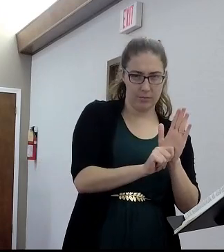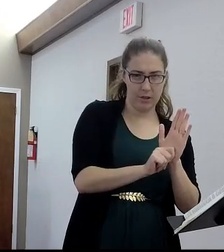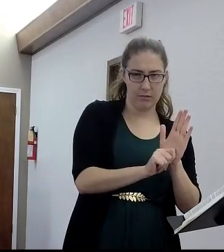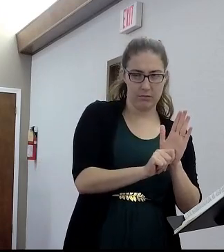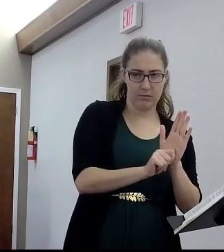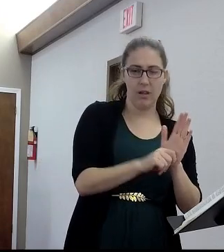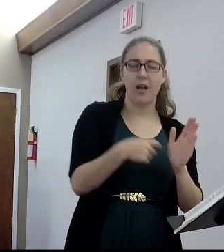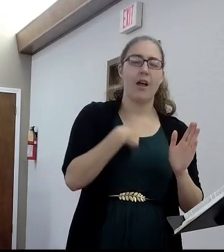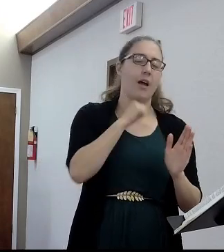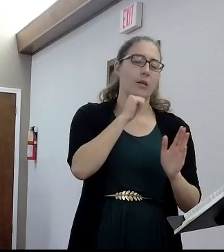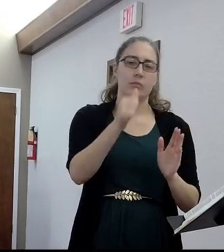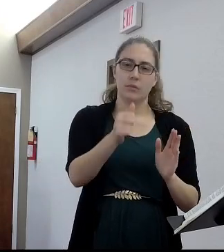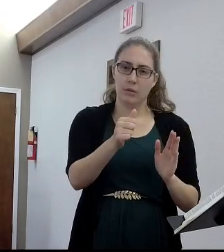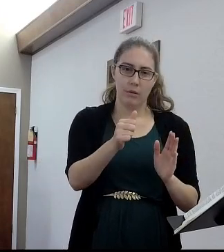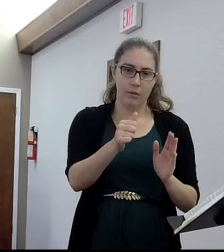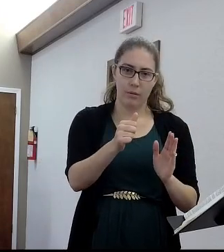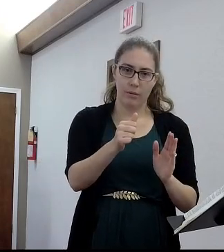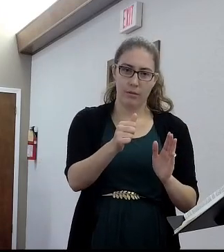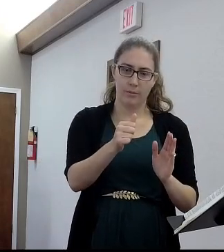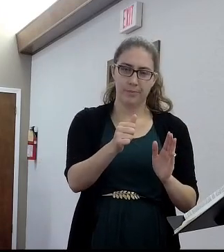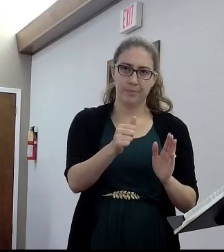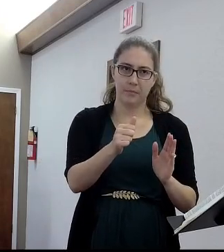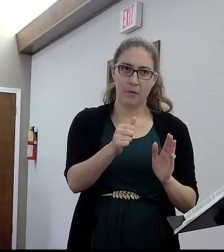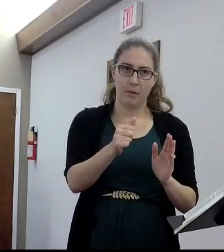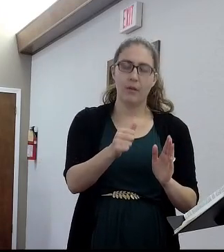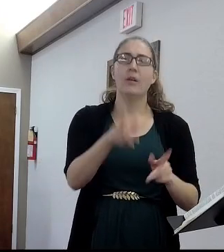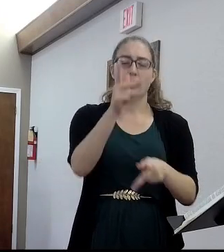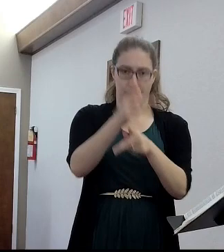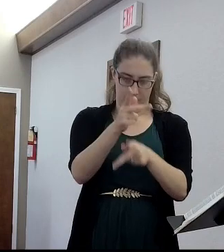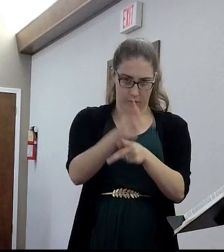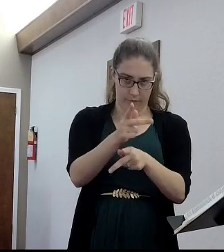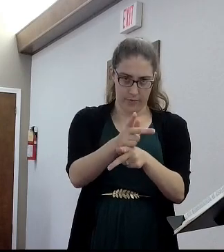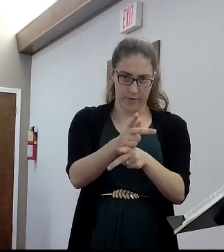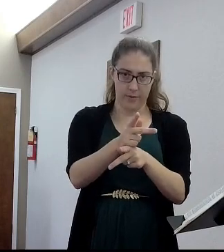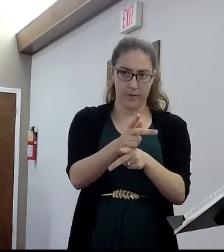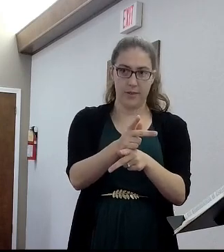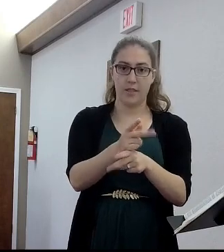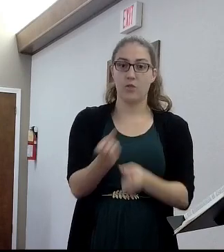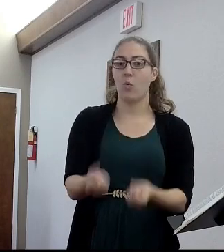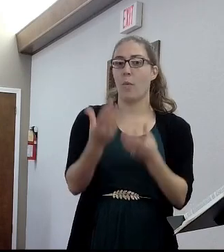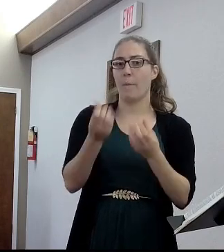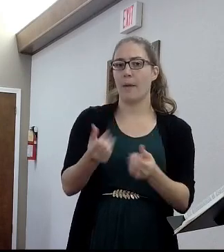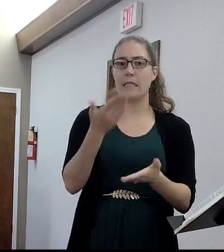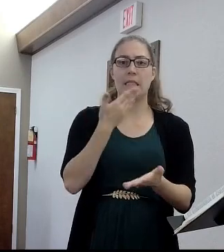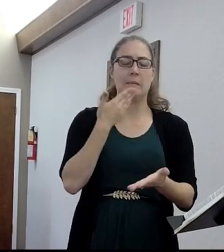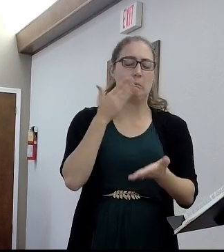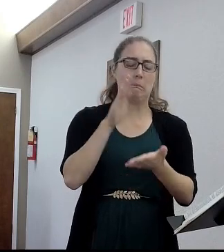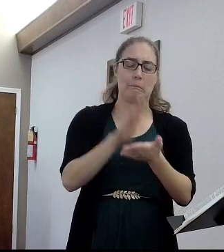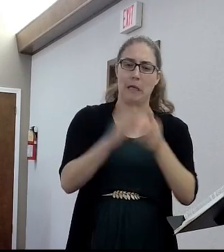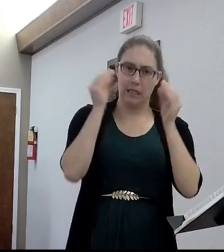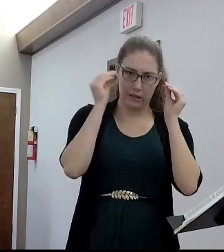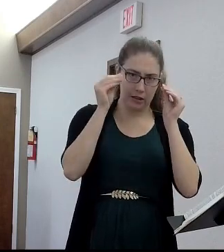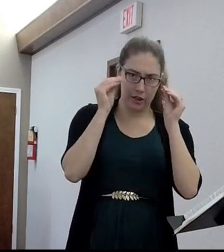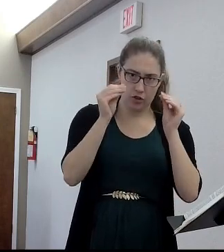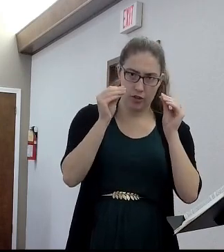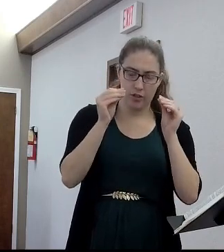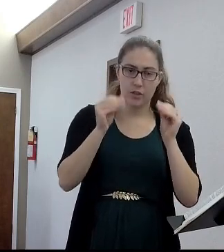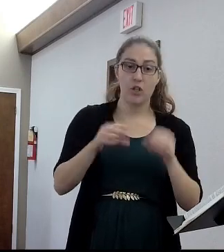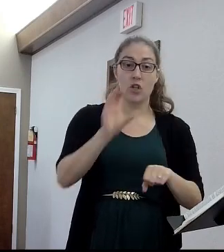Now, I'm not trying to, you have to be careful because there are so many bad doctrines out there. The church did not replace Israel.